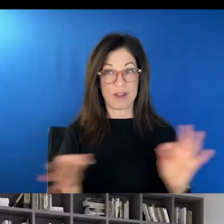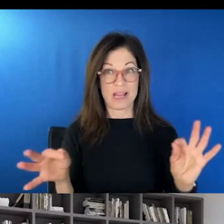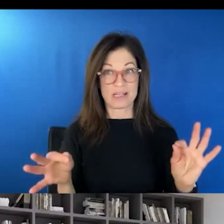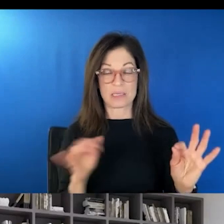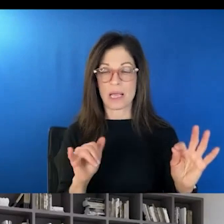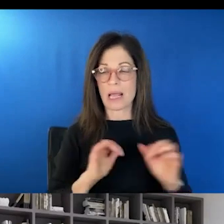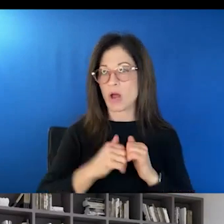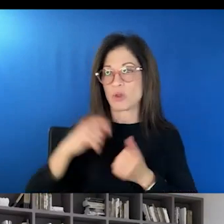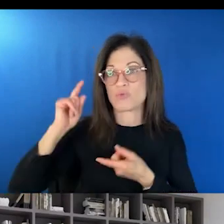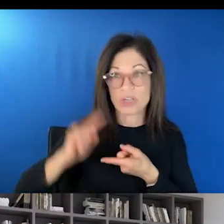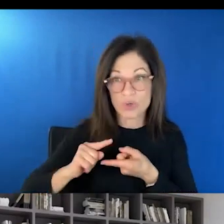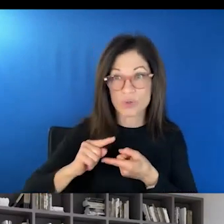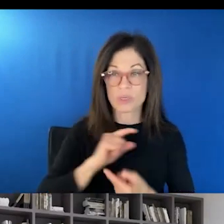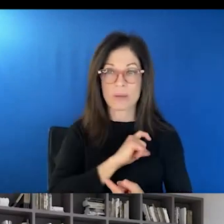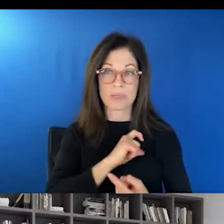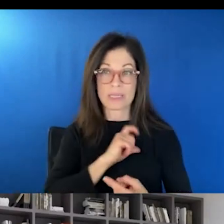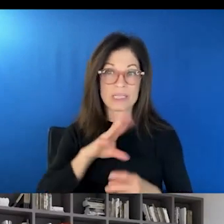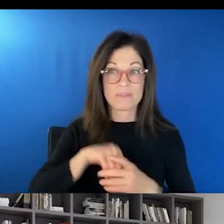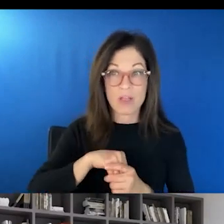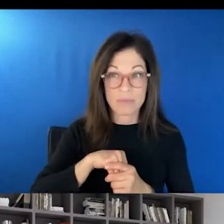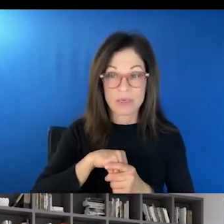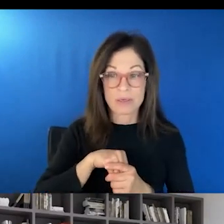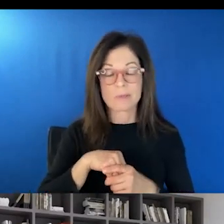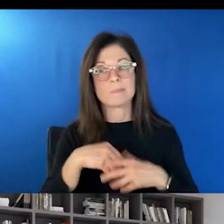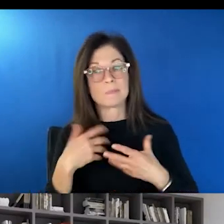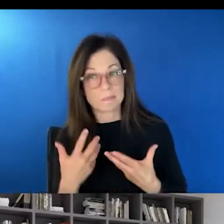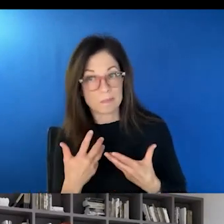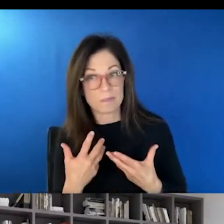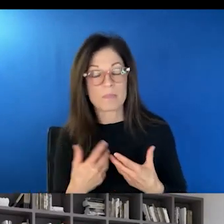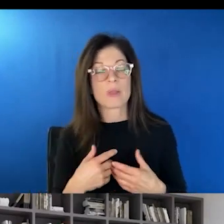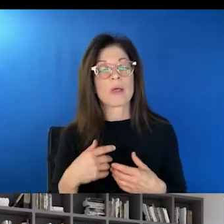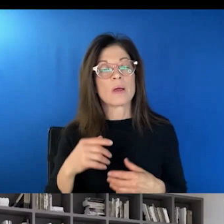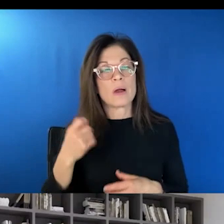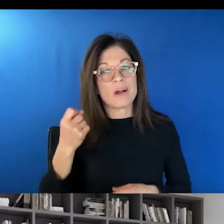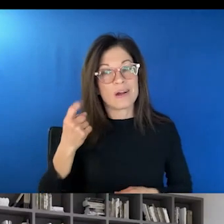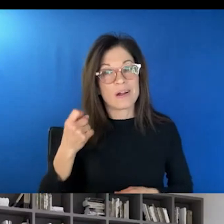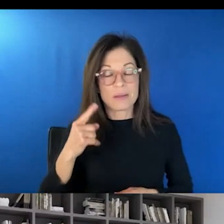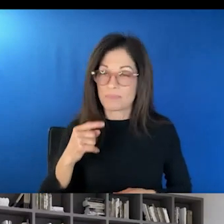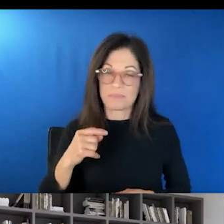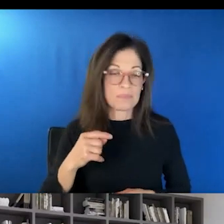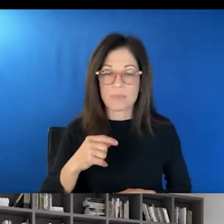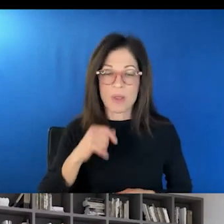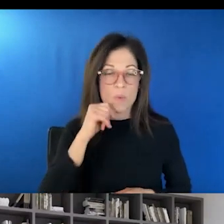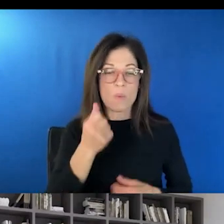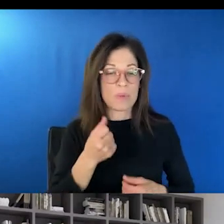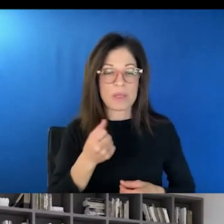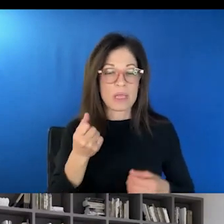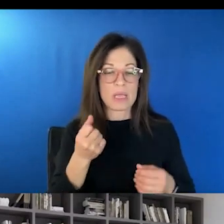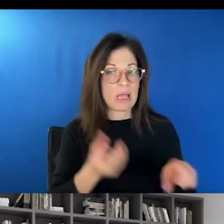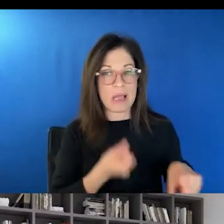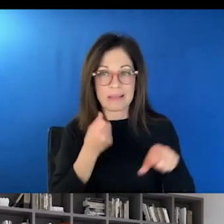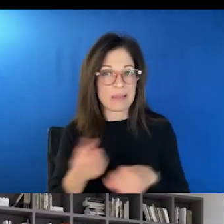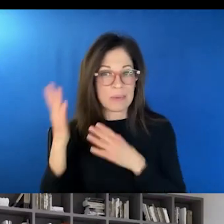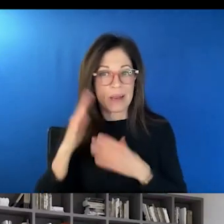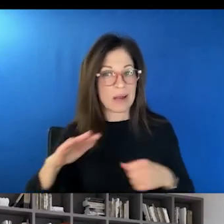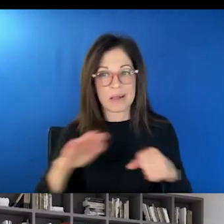reduce police involvement, um, realizing that it's not going to be eliminated entirely.